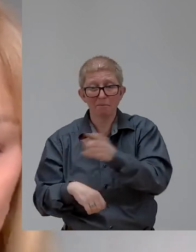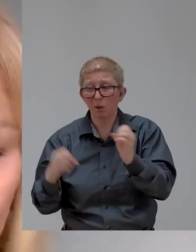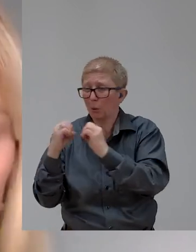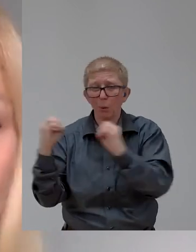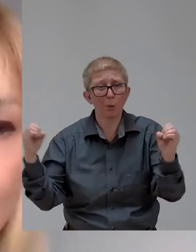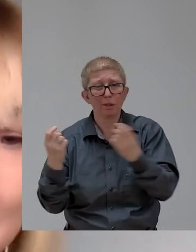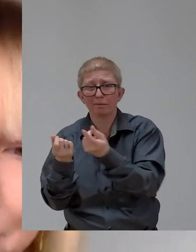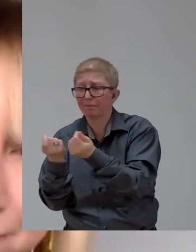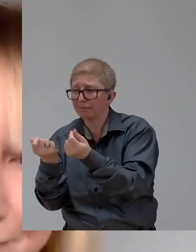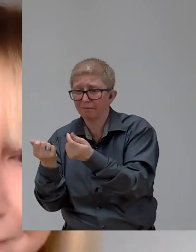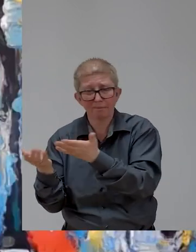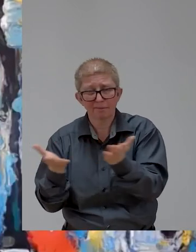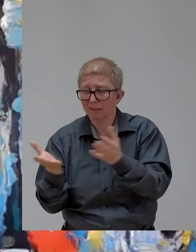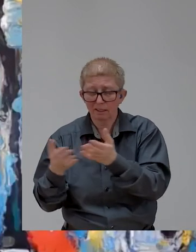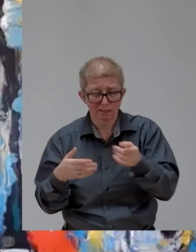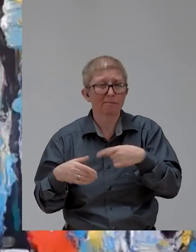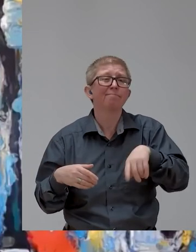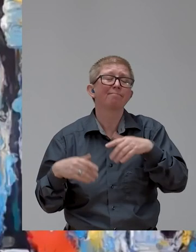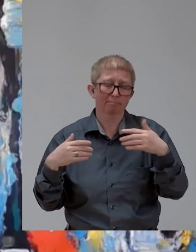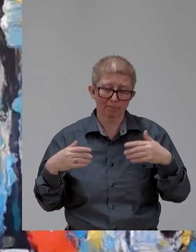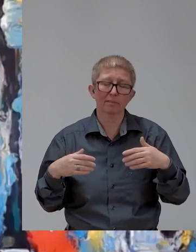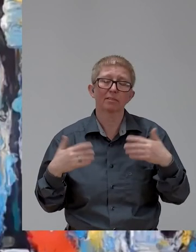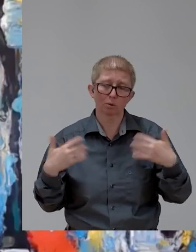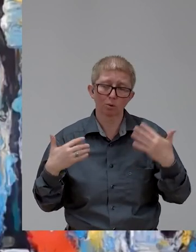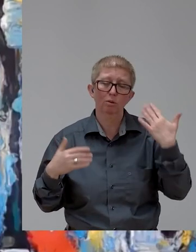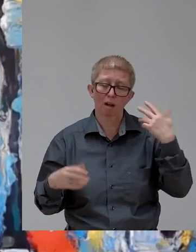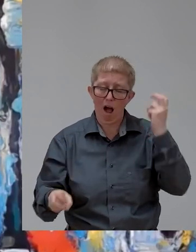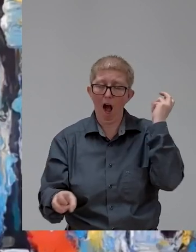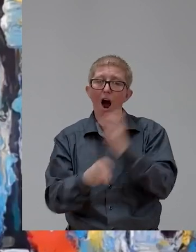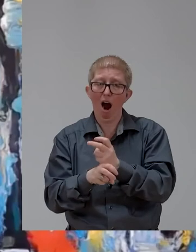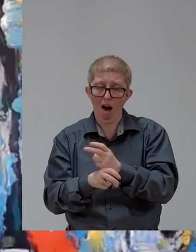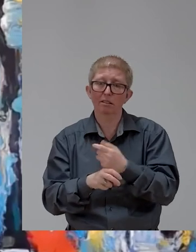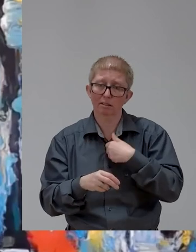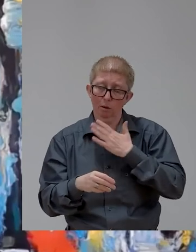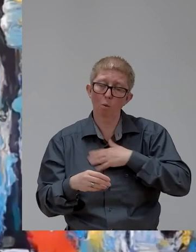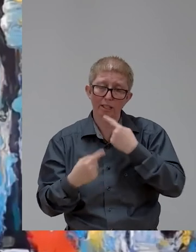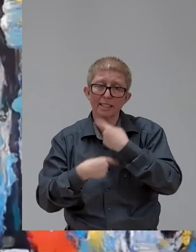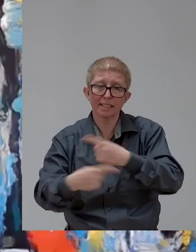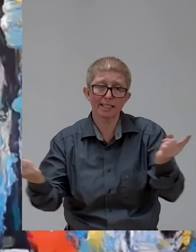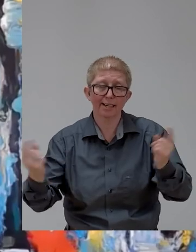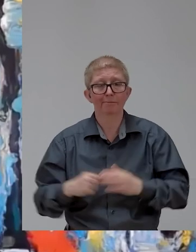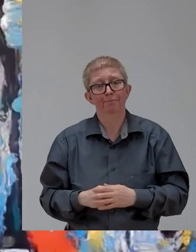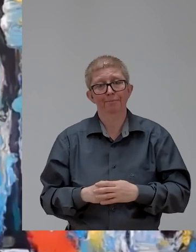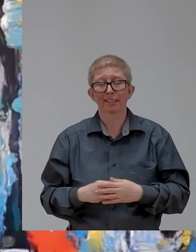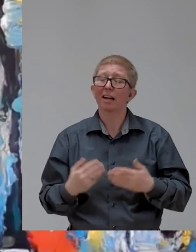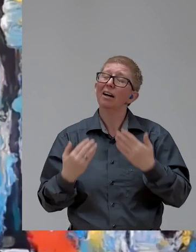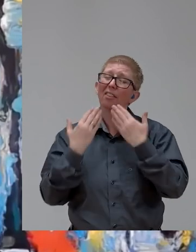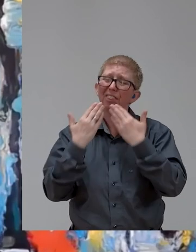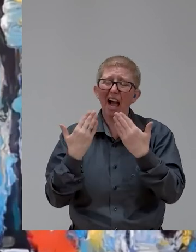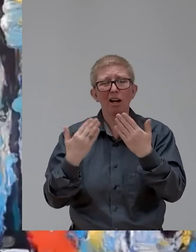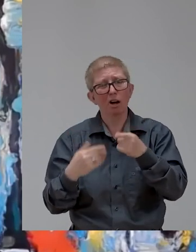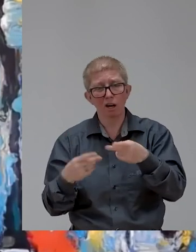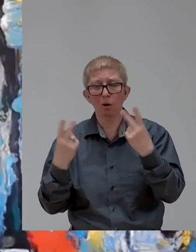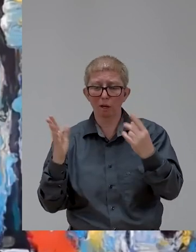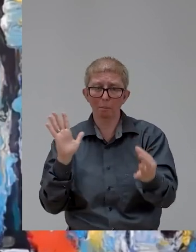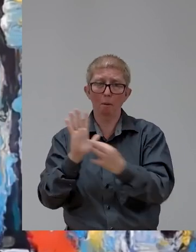I just want to say that. Thank you very much. That's exactly a great point to end with. Guys, what I'm calling